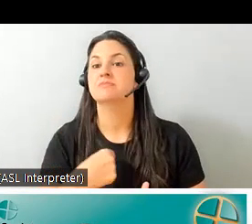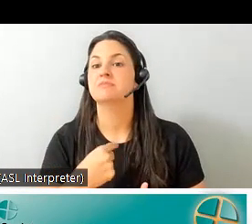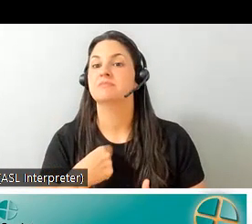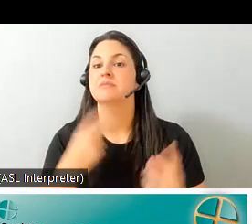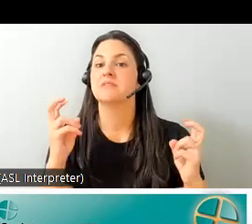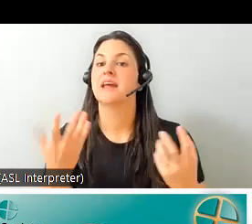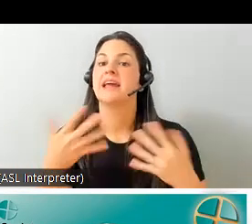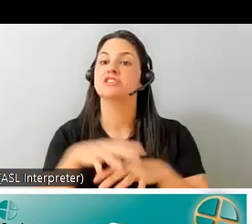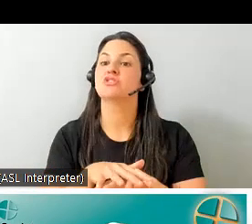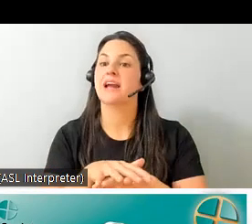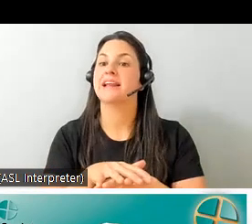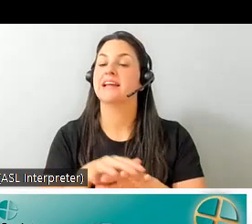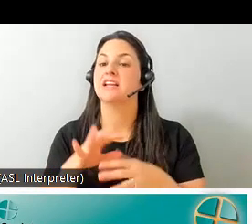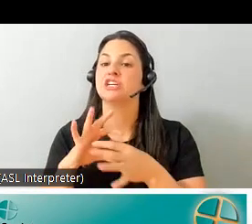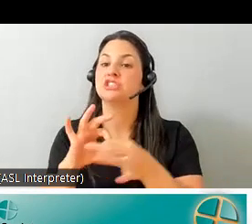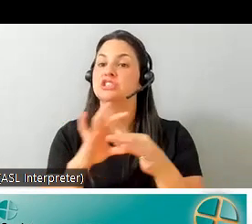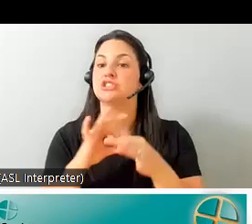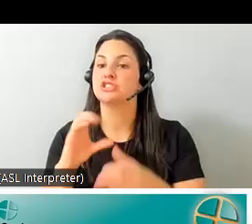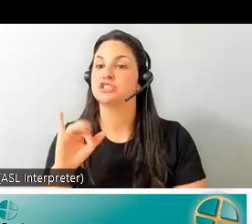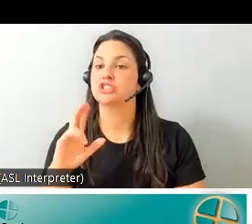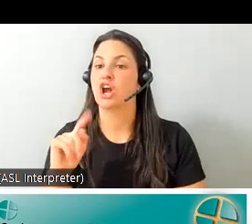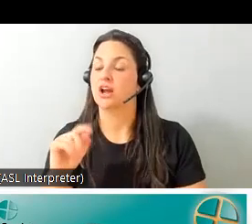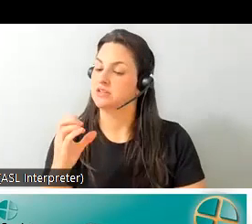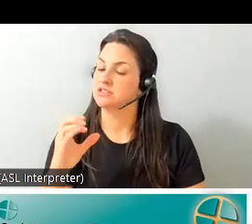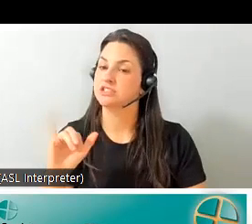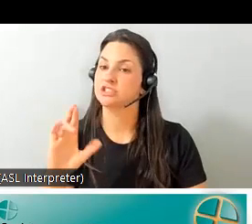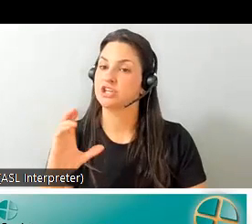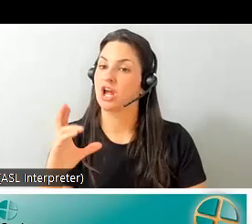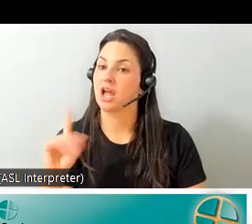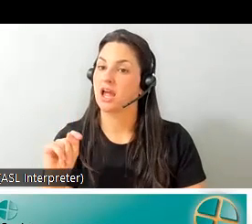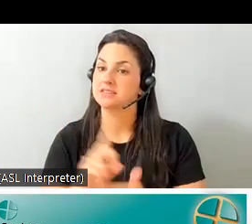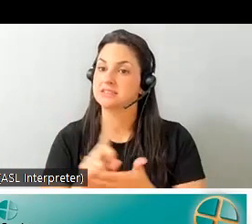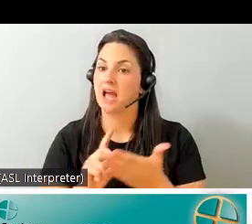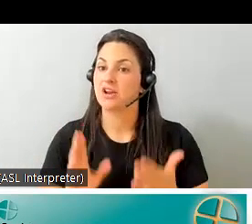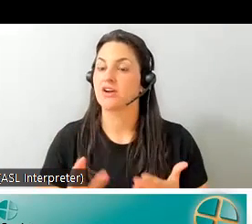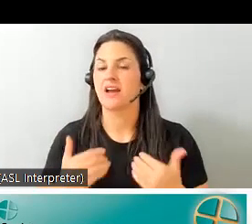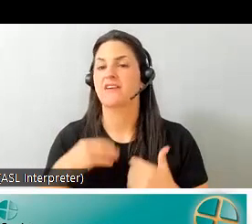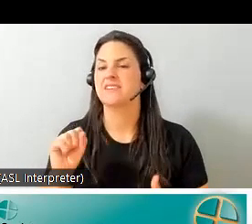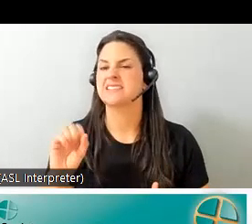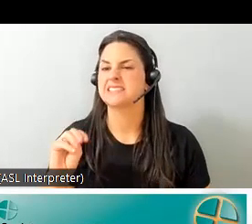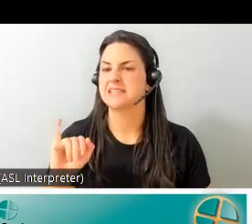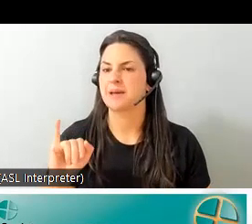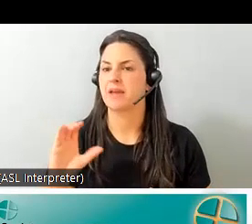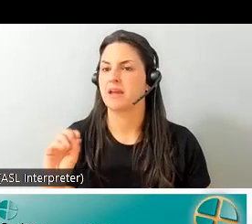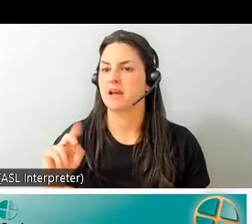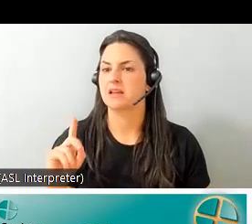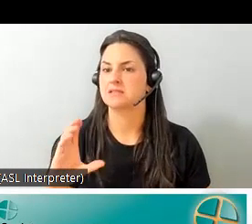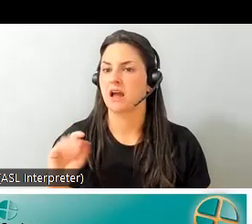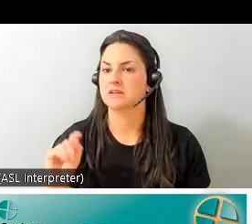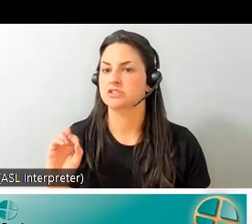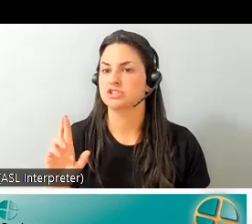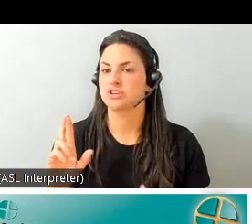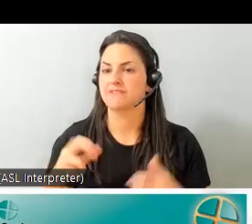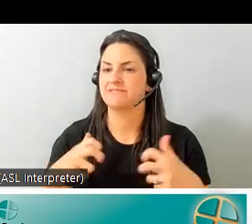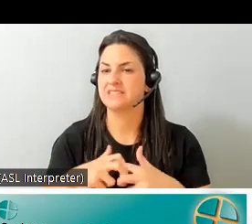circuit designer and so i have a background in semiconductor physics and i've spent my whole life and career